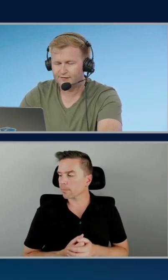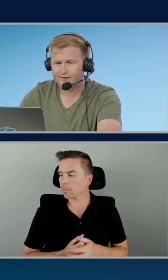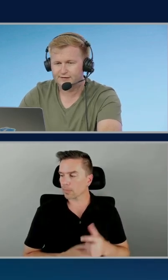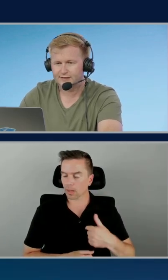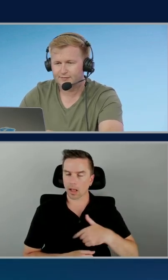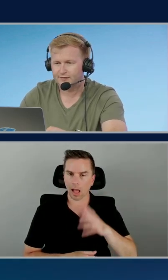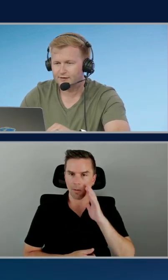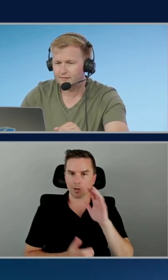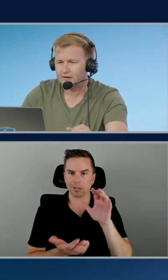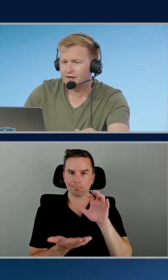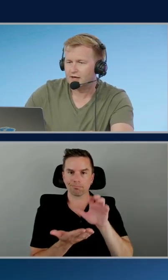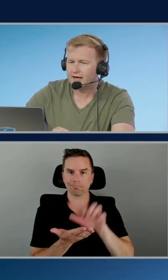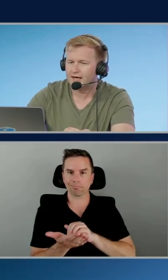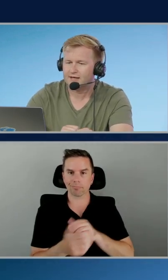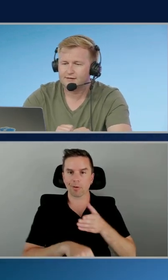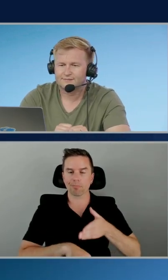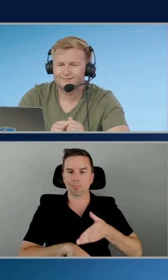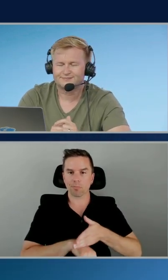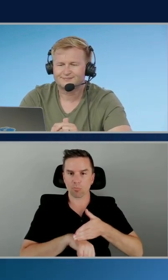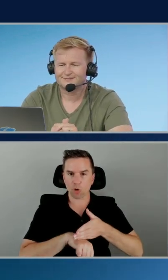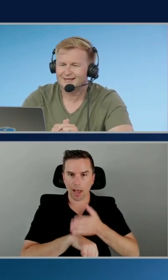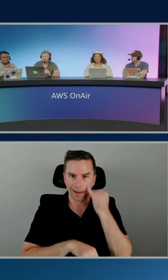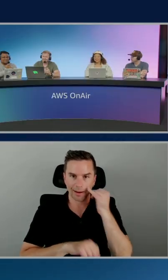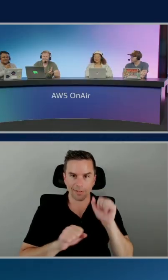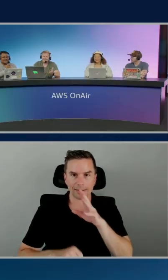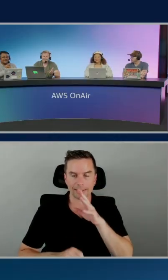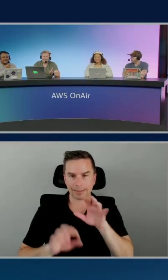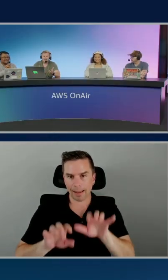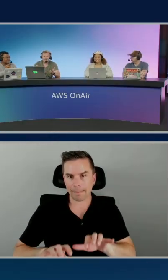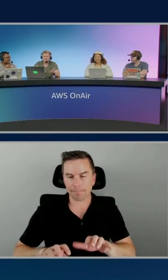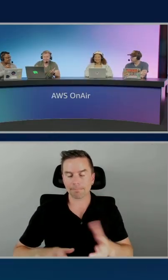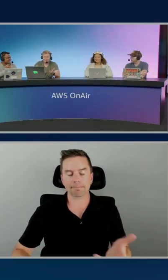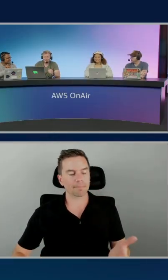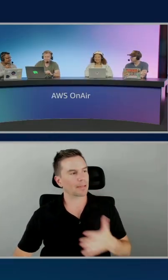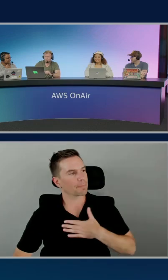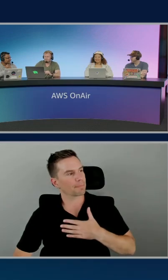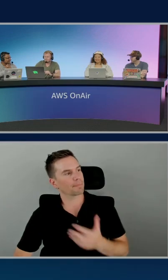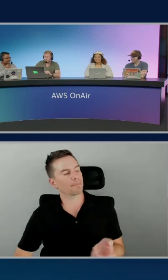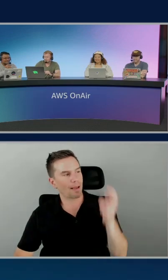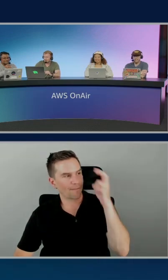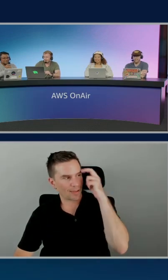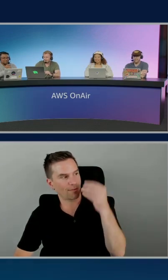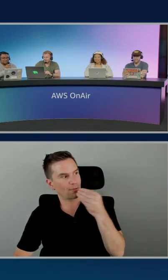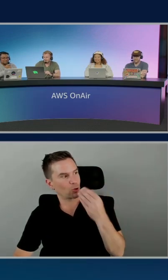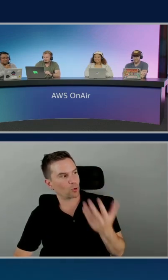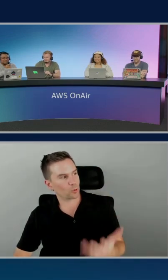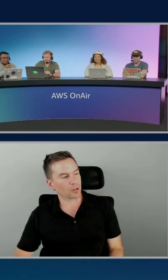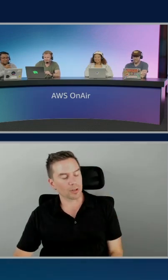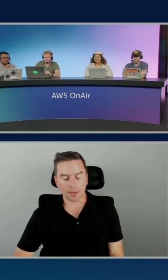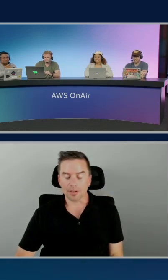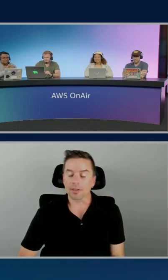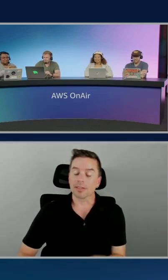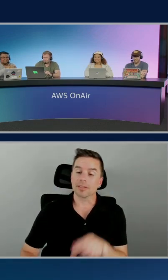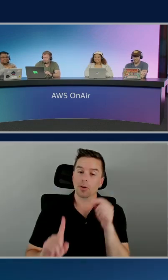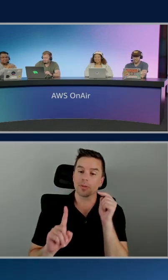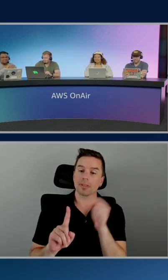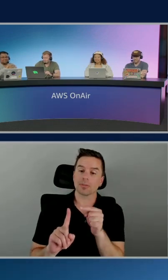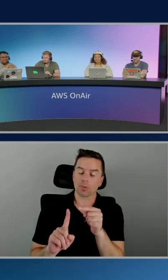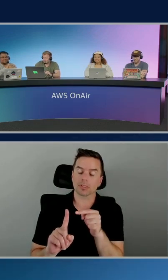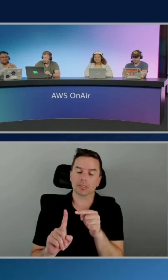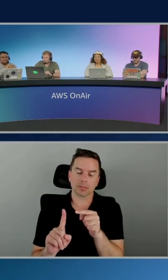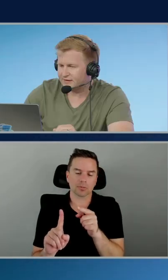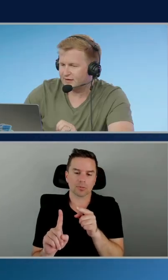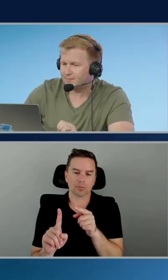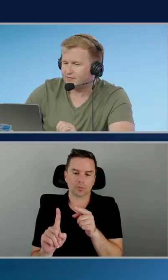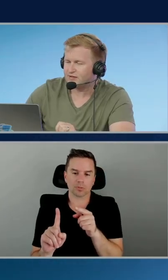bread if I can type. There we go. My favorite food. So you can see this one took just about, that's actually